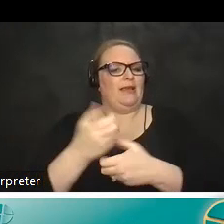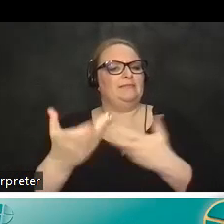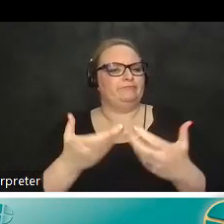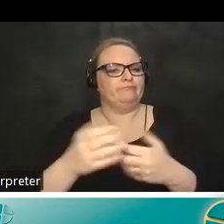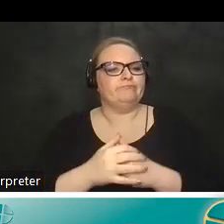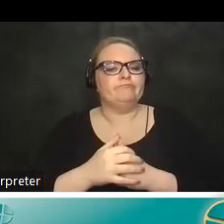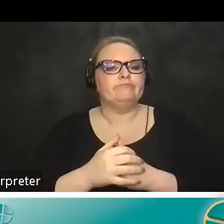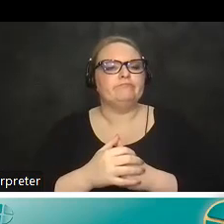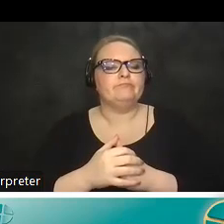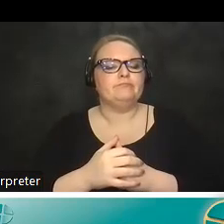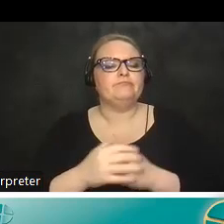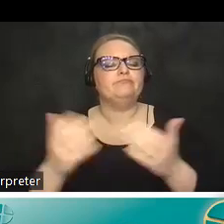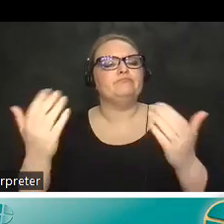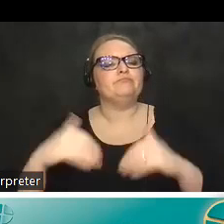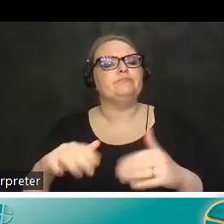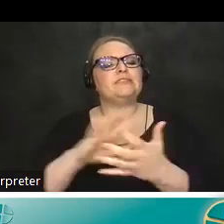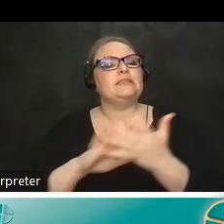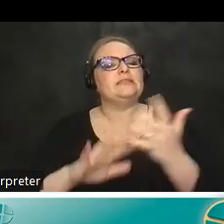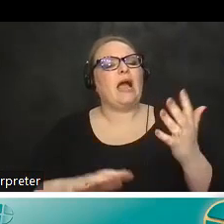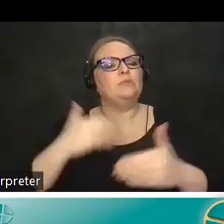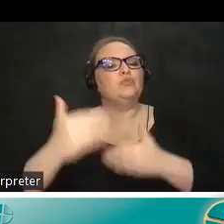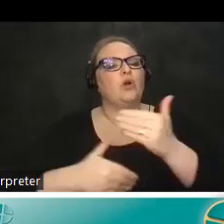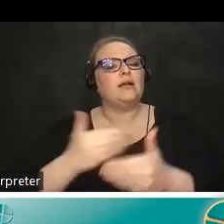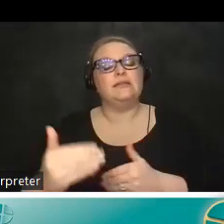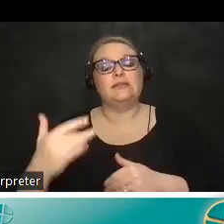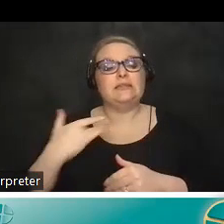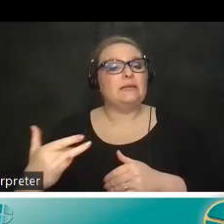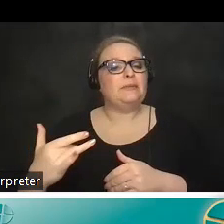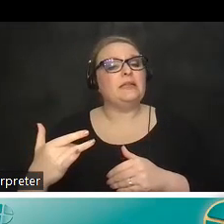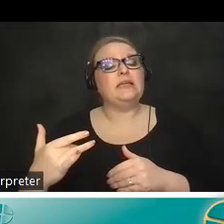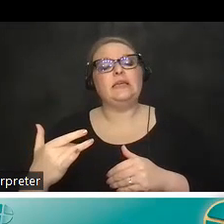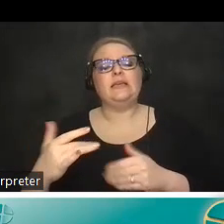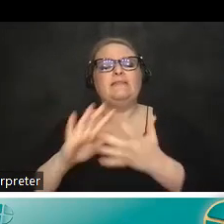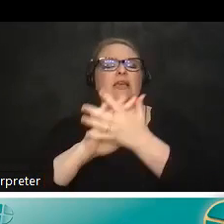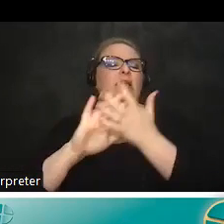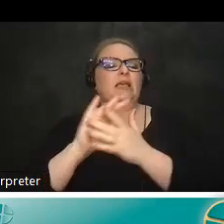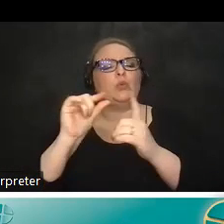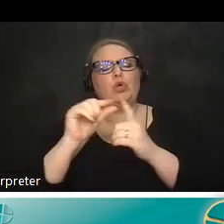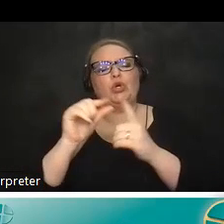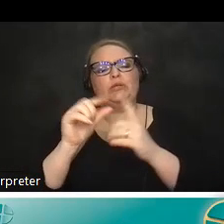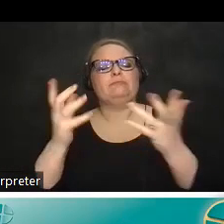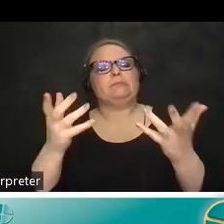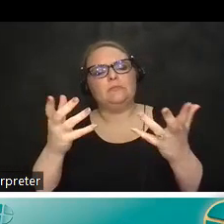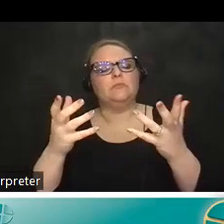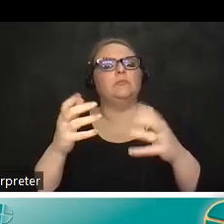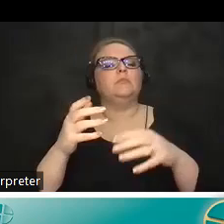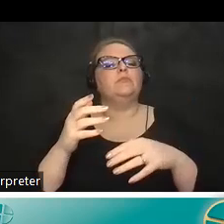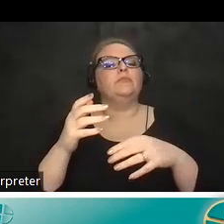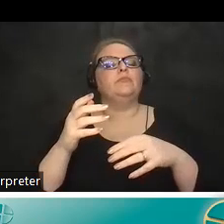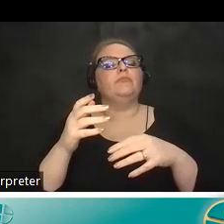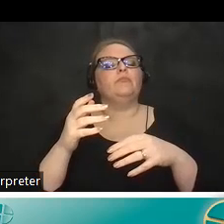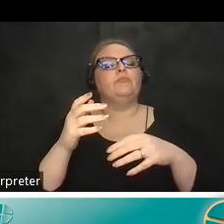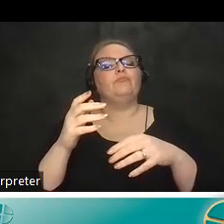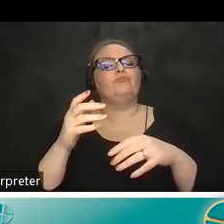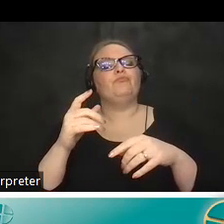so the design process in general like very vague terms is basically um there are